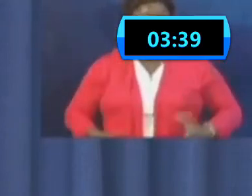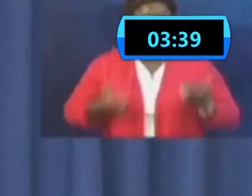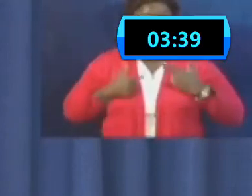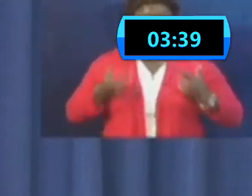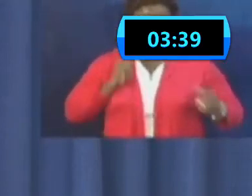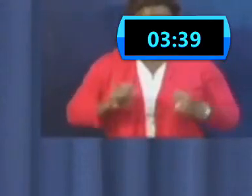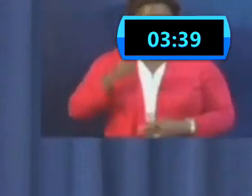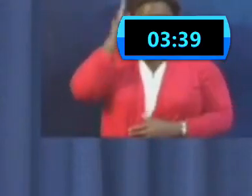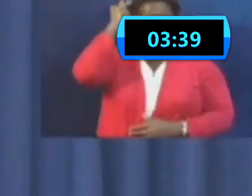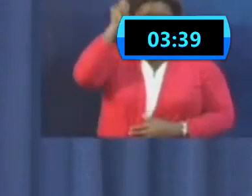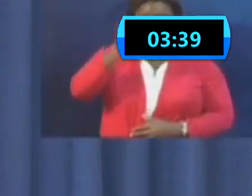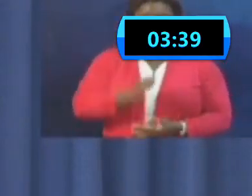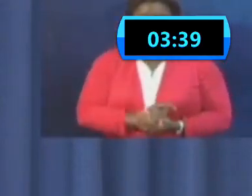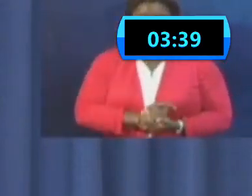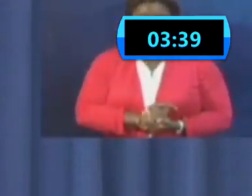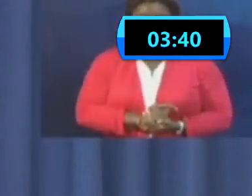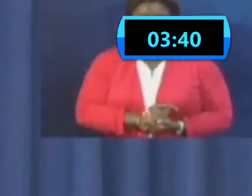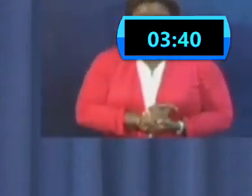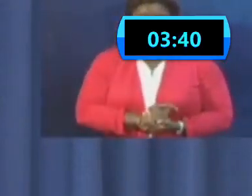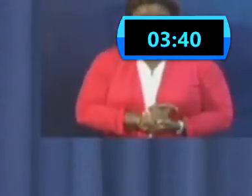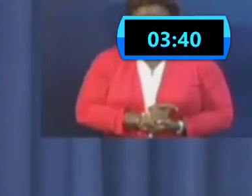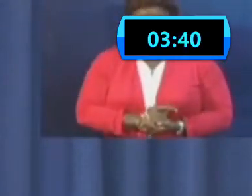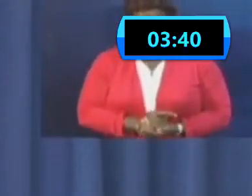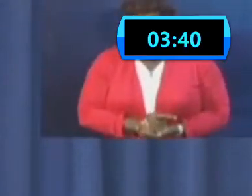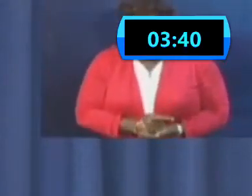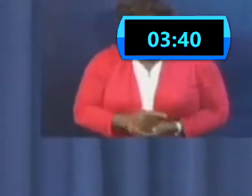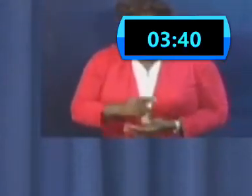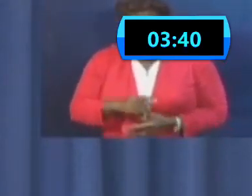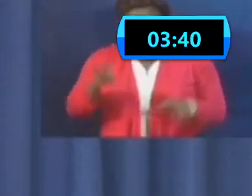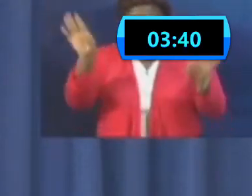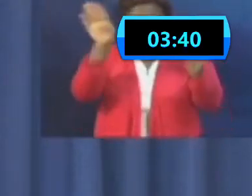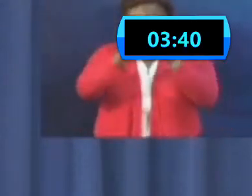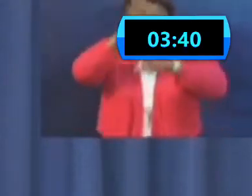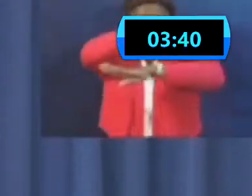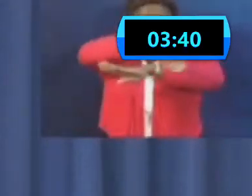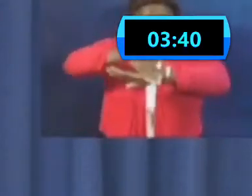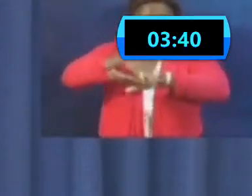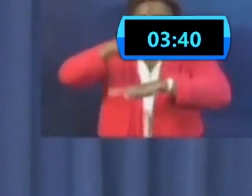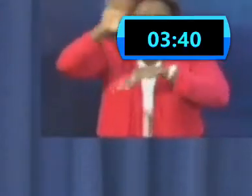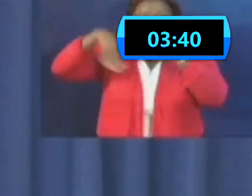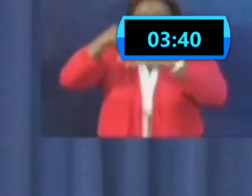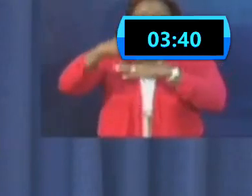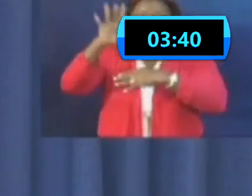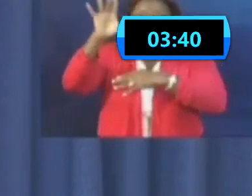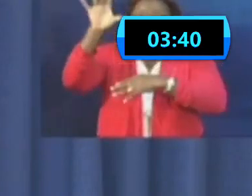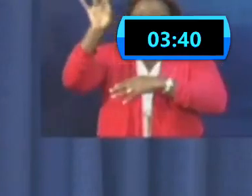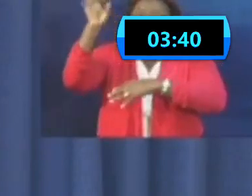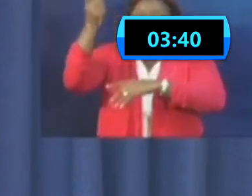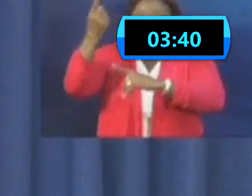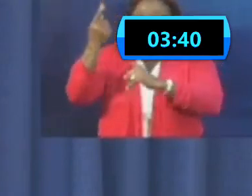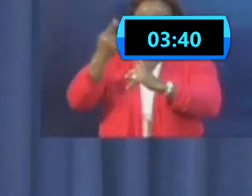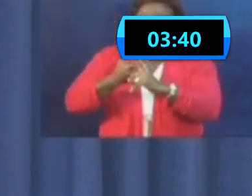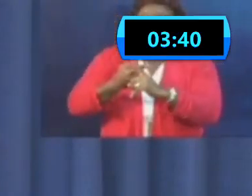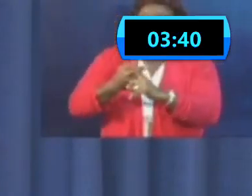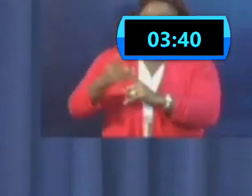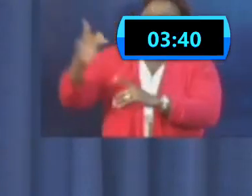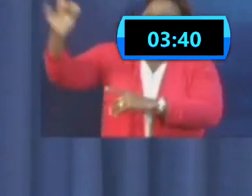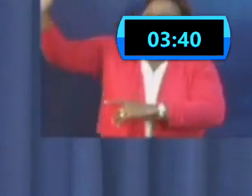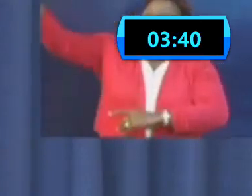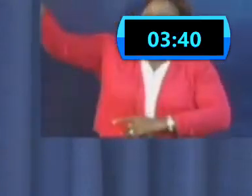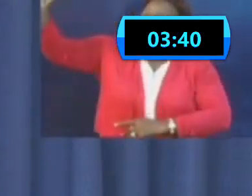caught outside by the closure of the border. After eight months now we think we should make every attempt to bring them within the border